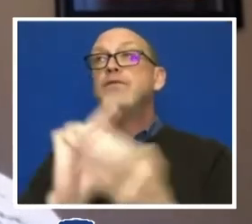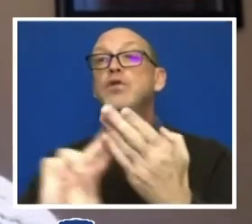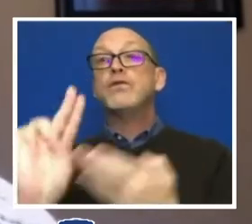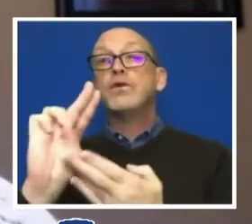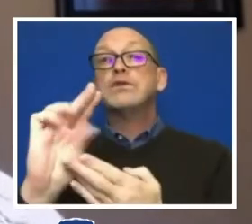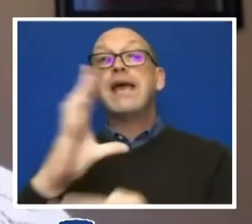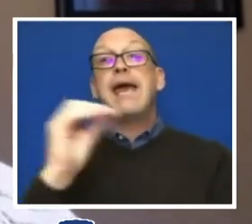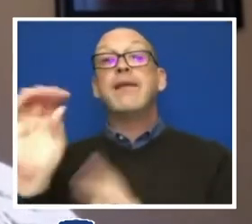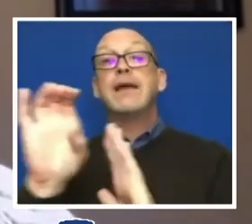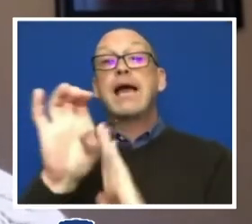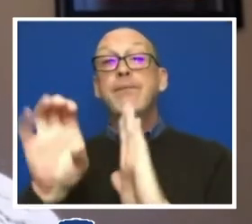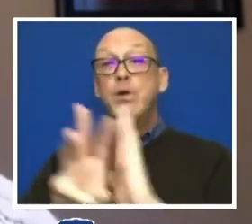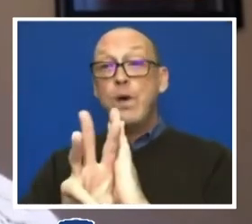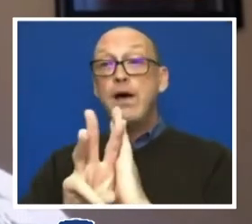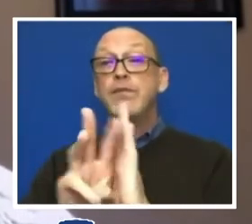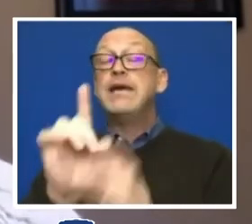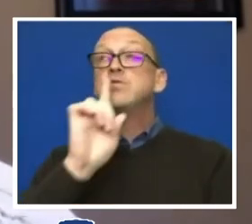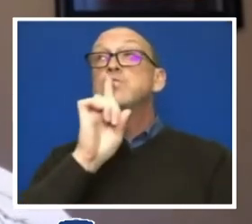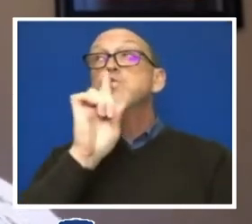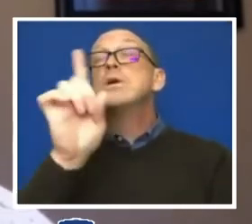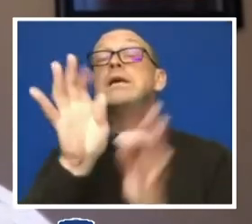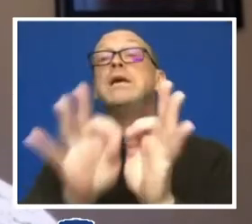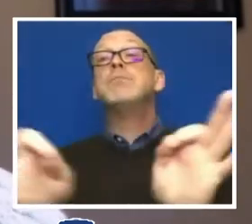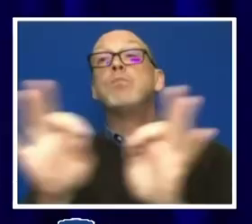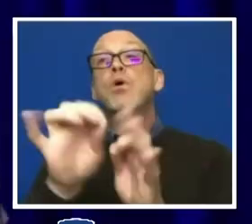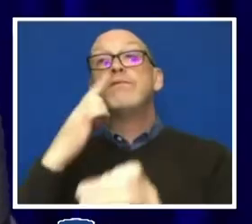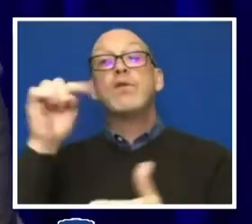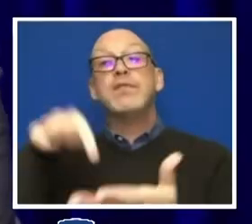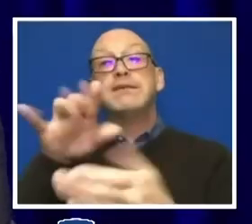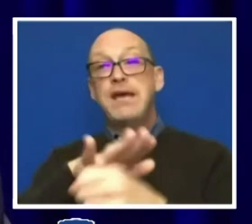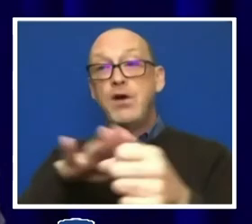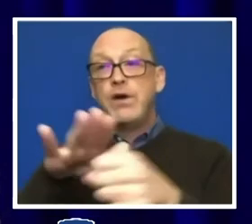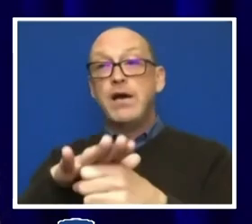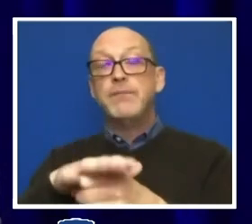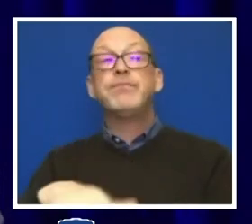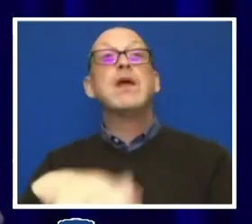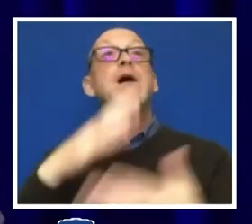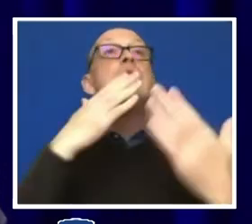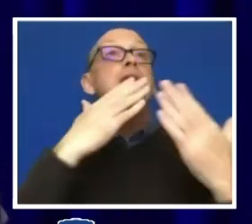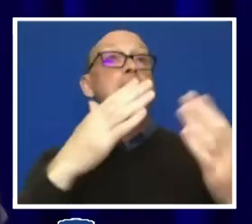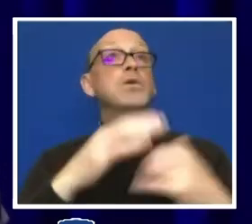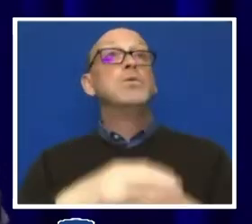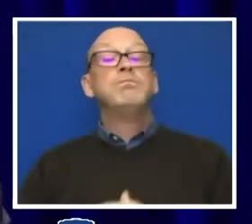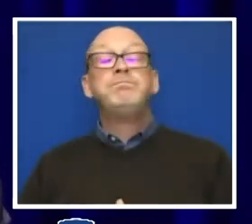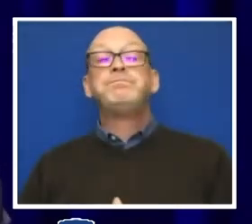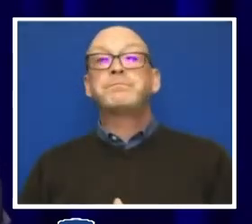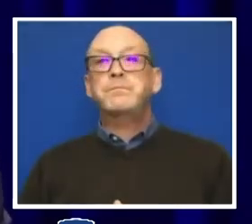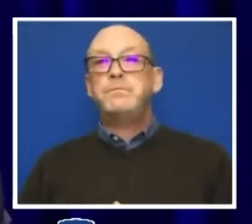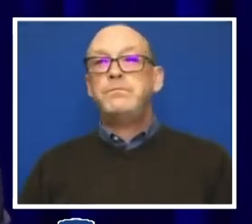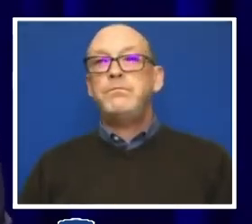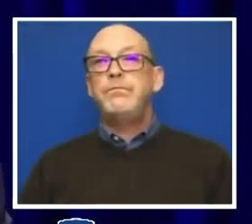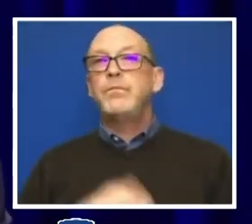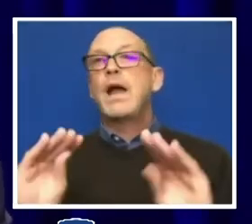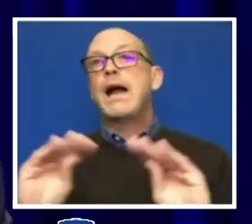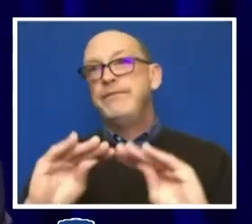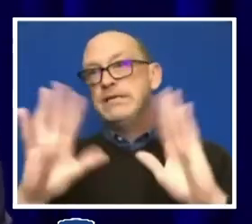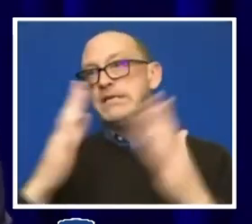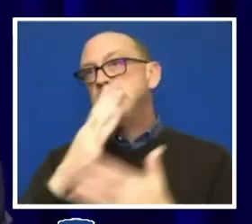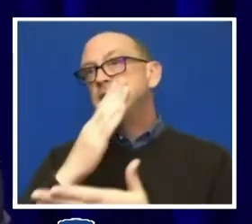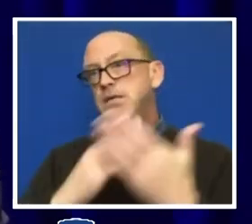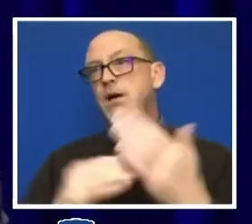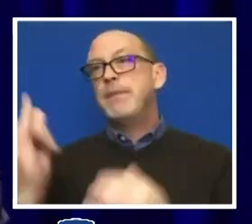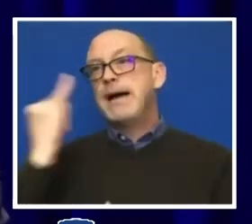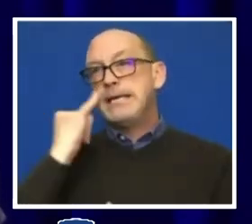that in this very important area. Thank you. So, obviously, some of these ideas